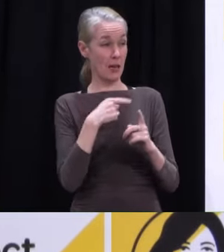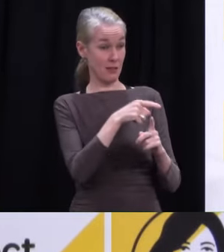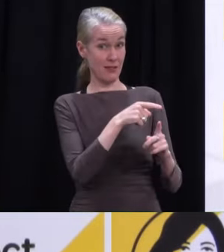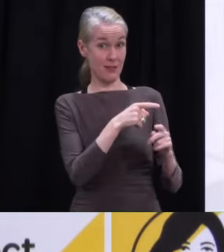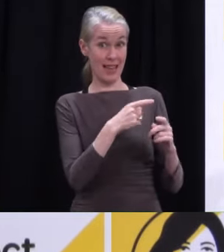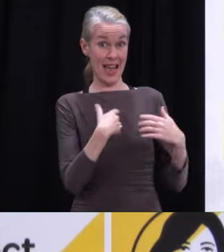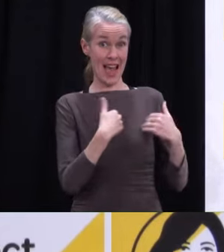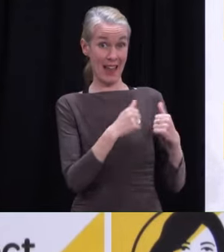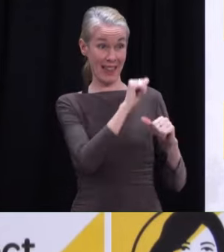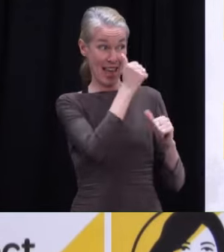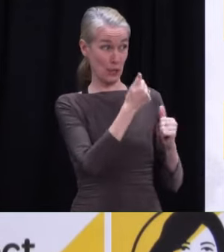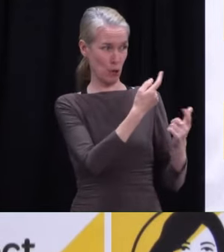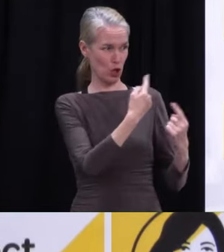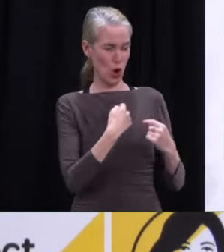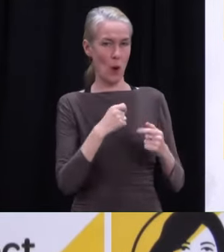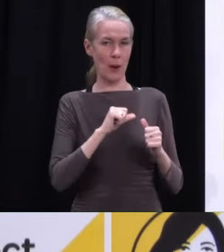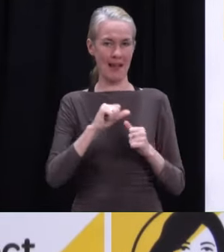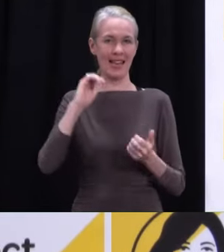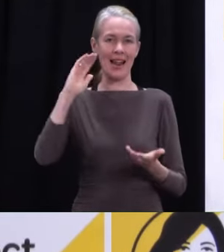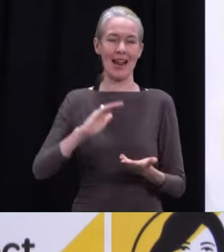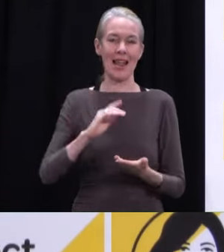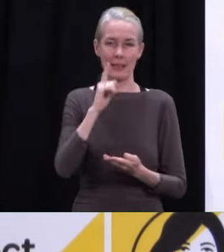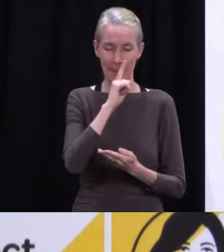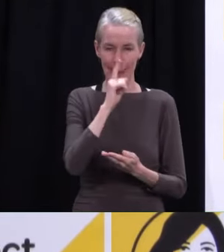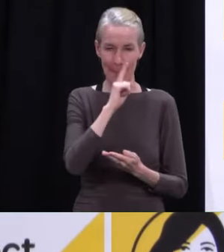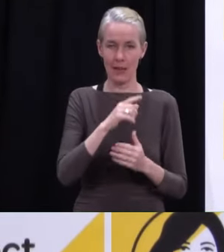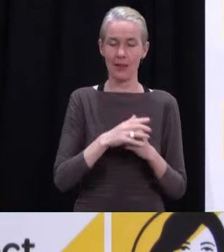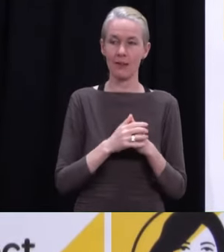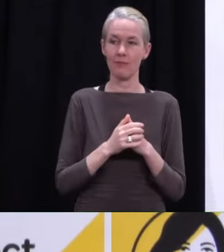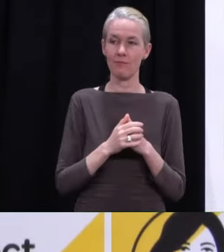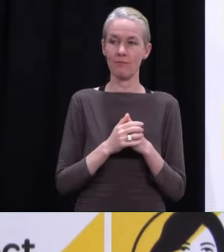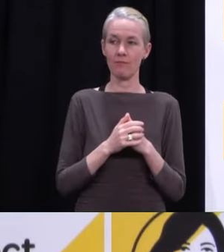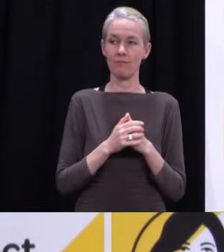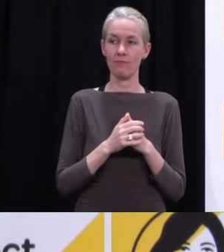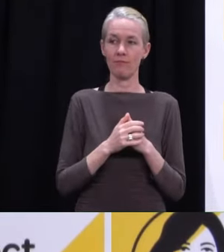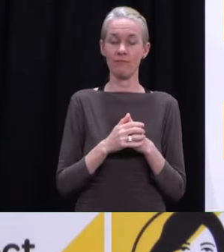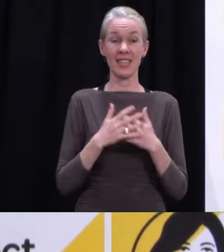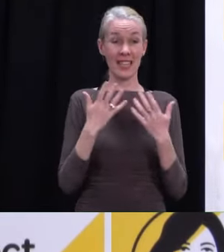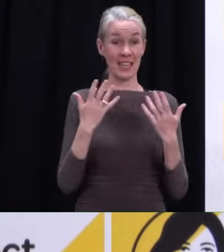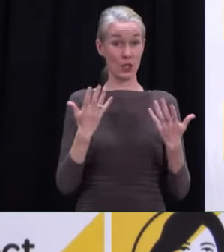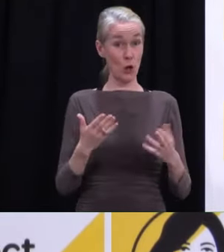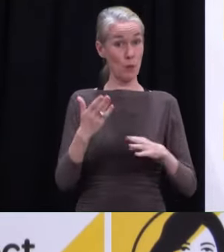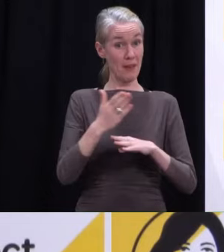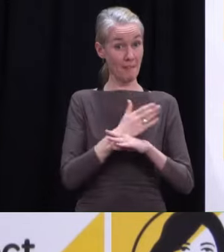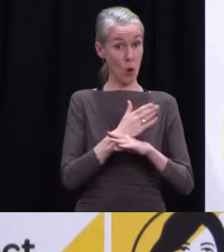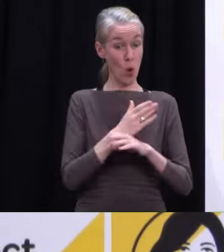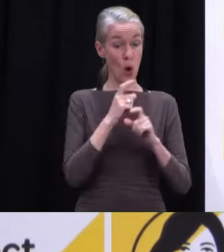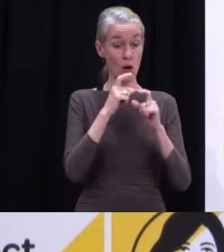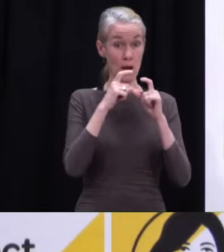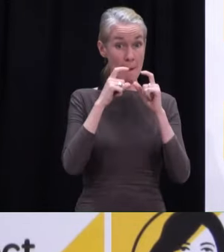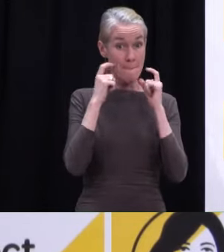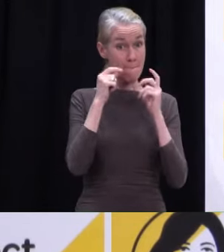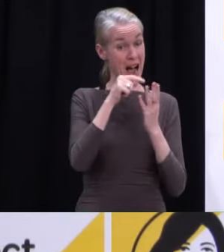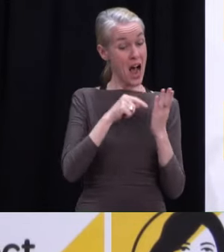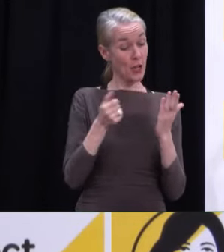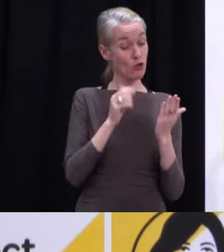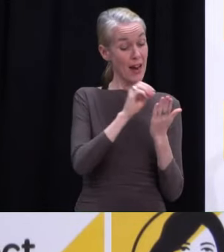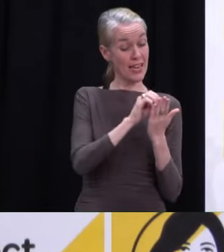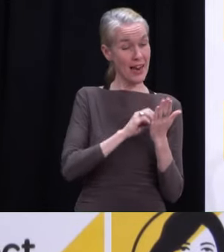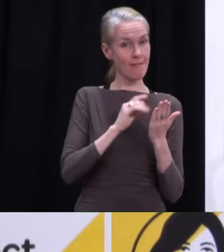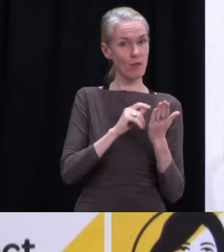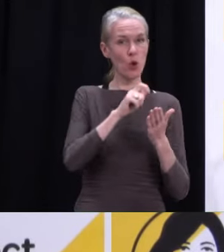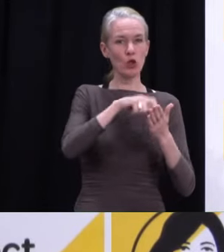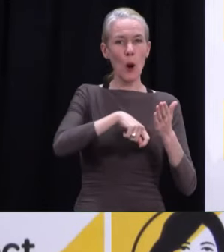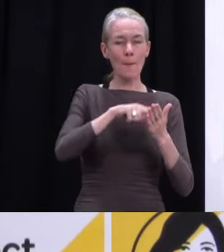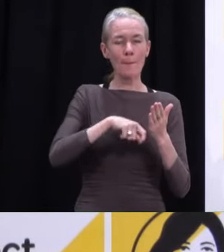facilities, so we already have that for shopping. We're extending it to things like museums and libraries. So, they already have the protocols in place there. They'll